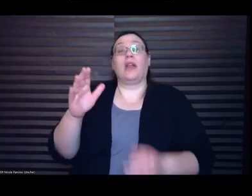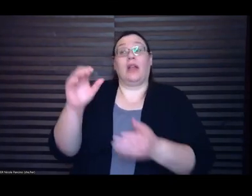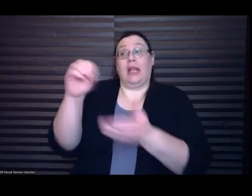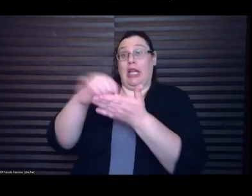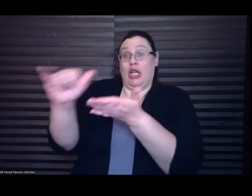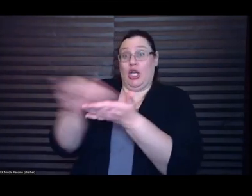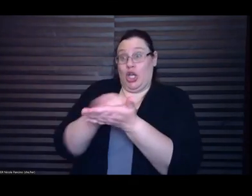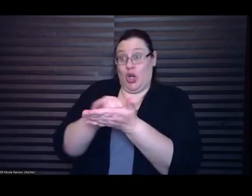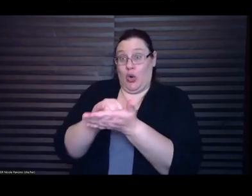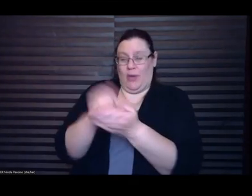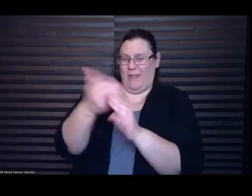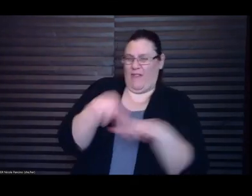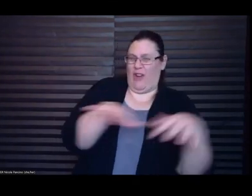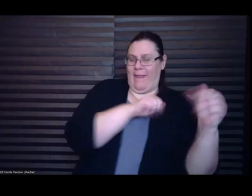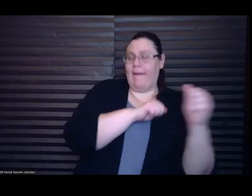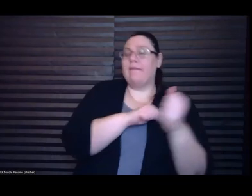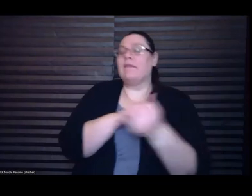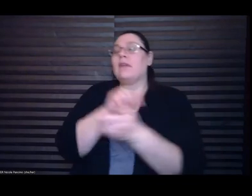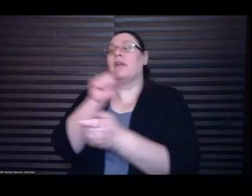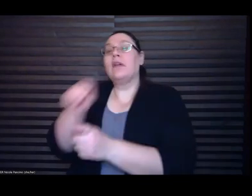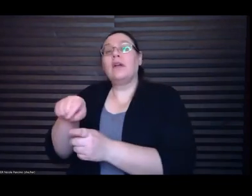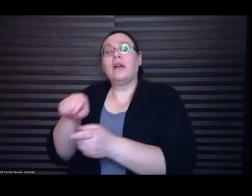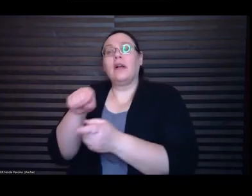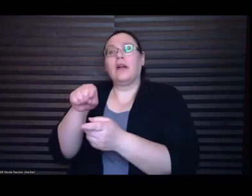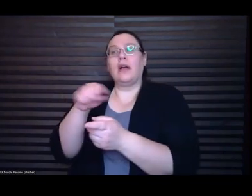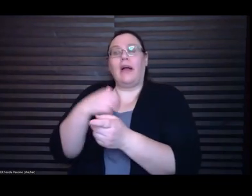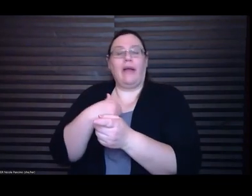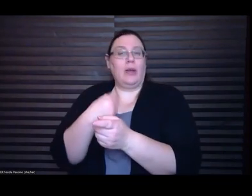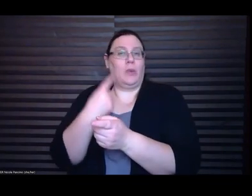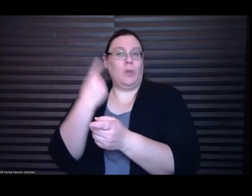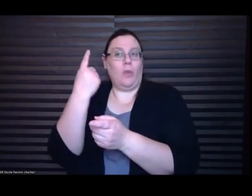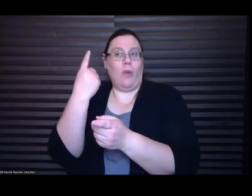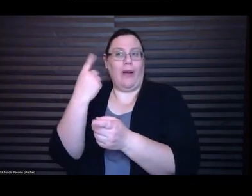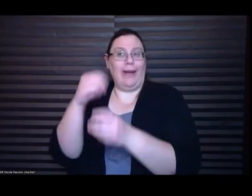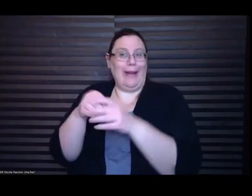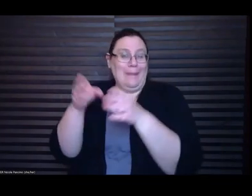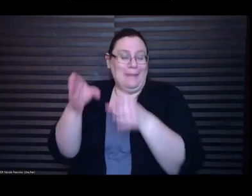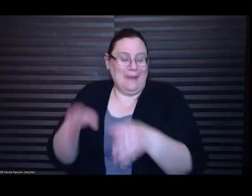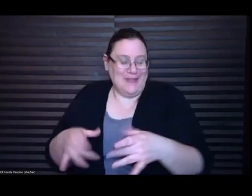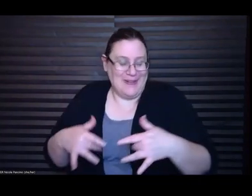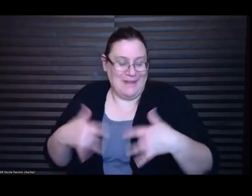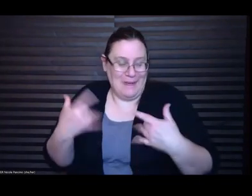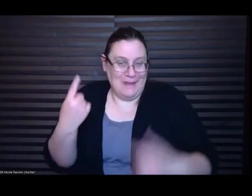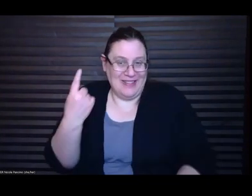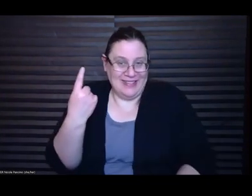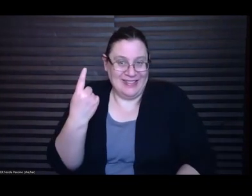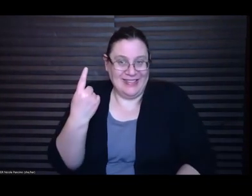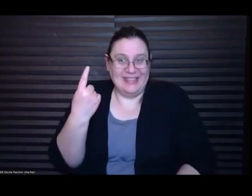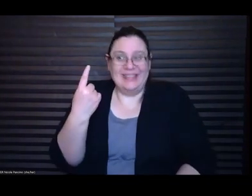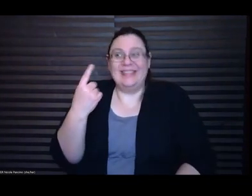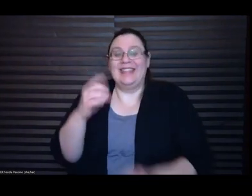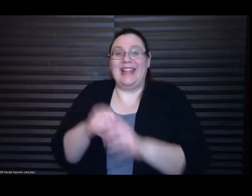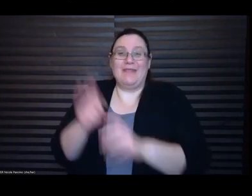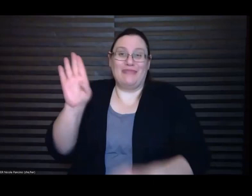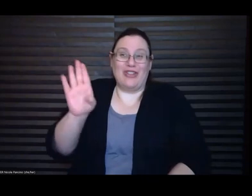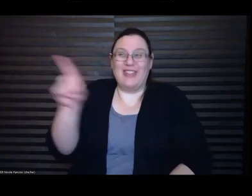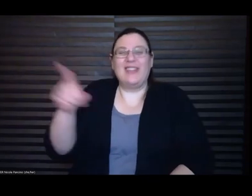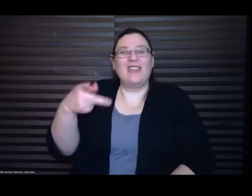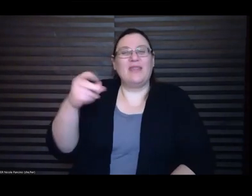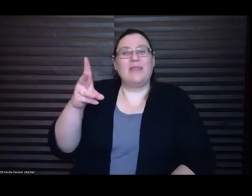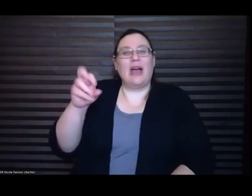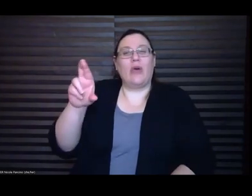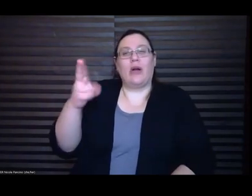uh in-person event in in Brooklyn at Powerhouse where uh I I read in grad school so it was really really